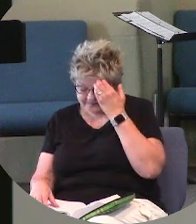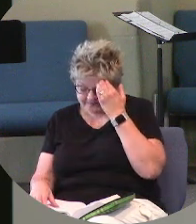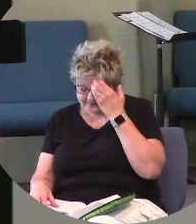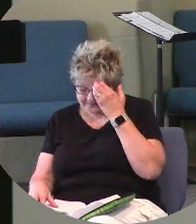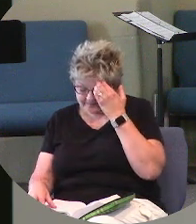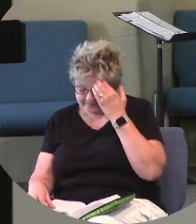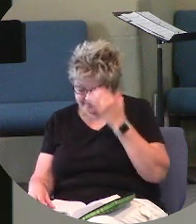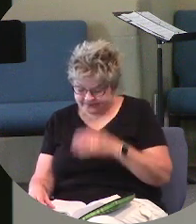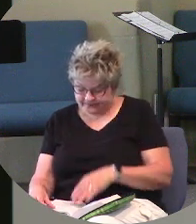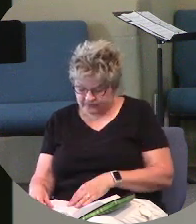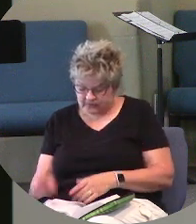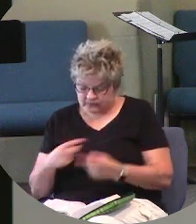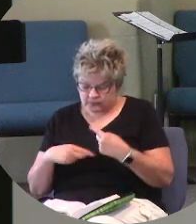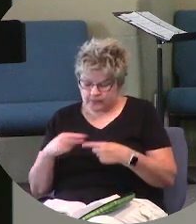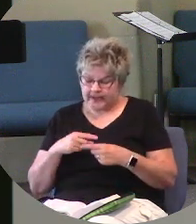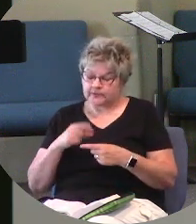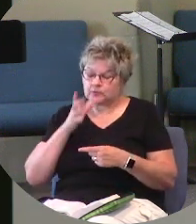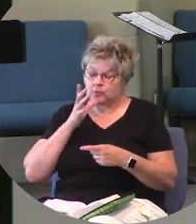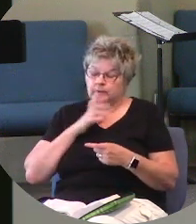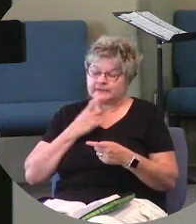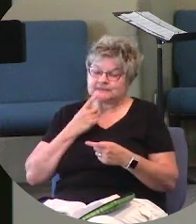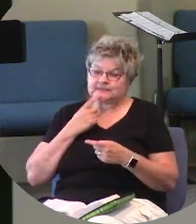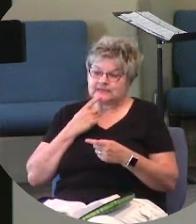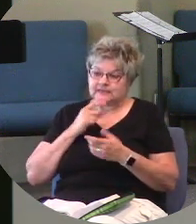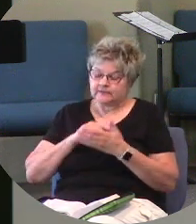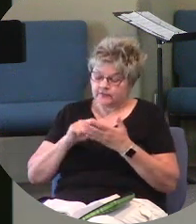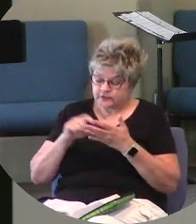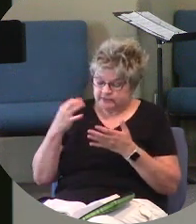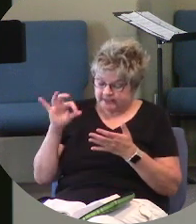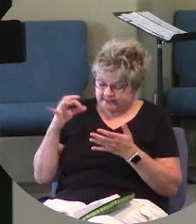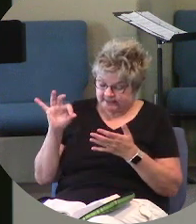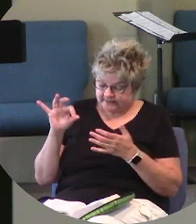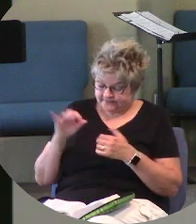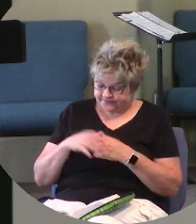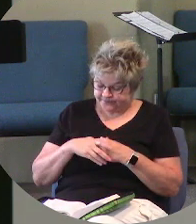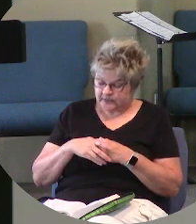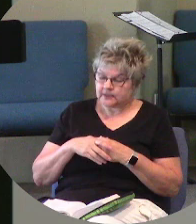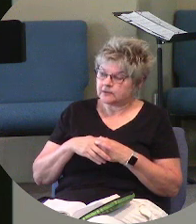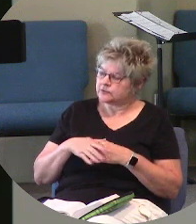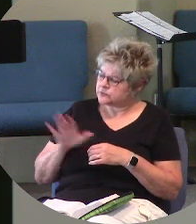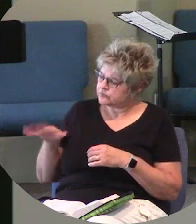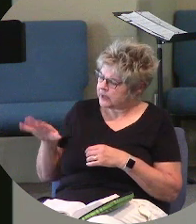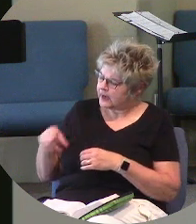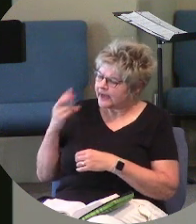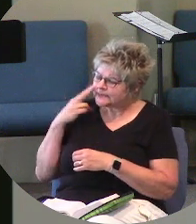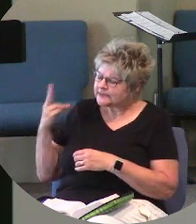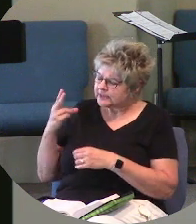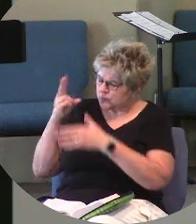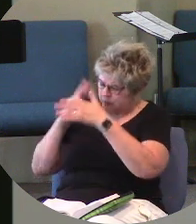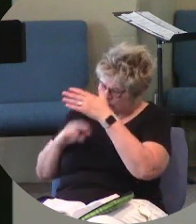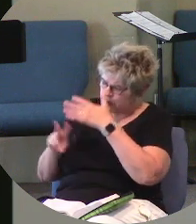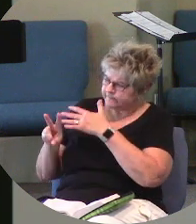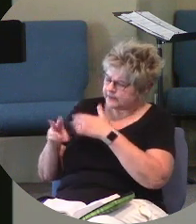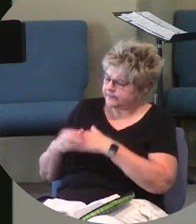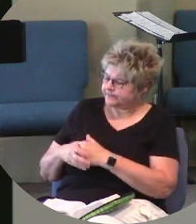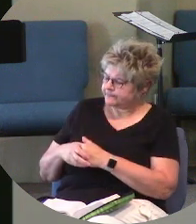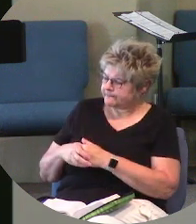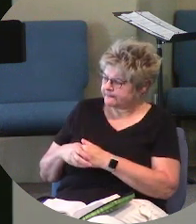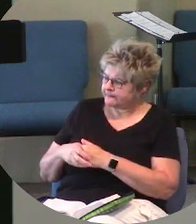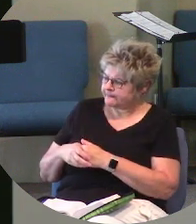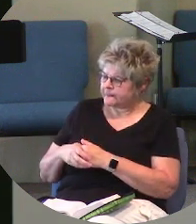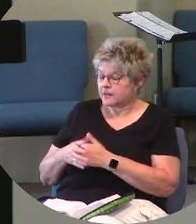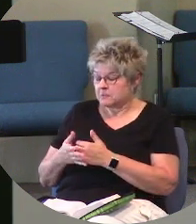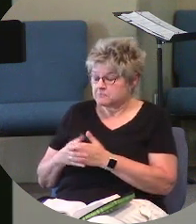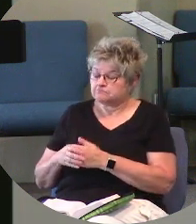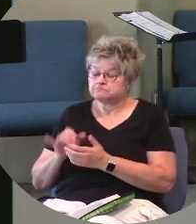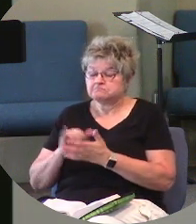Let me go back to what the woman said. The woman in 19 says, Sir, I perceive you are a prophet. That's